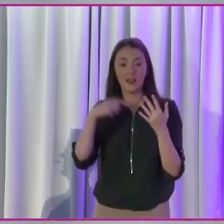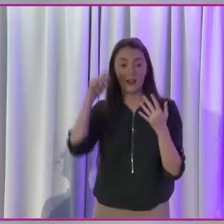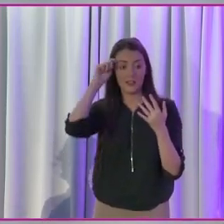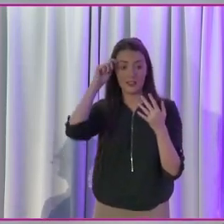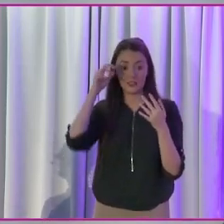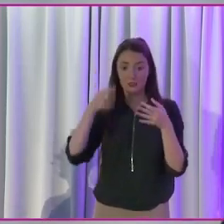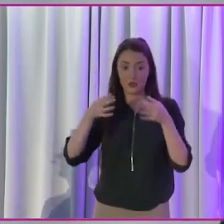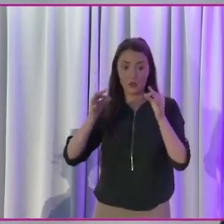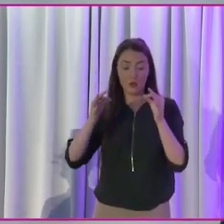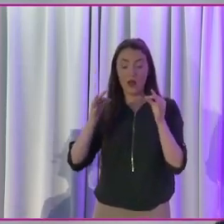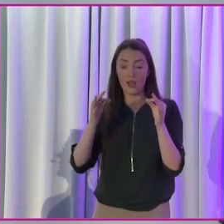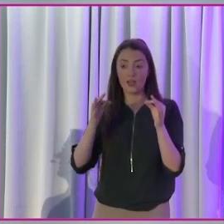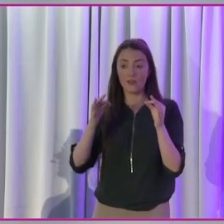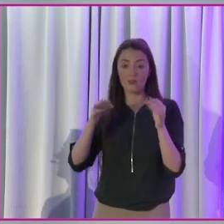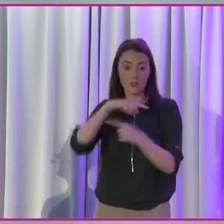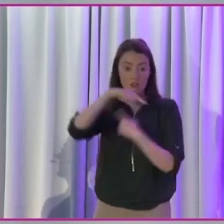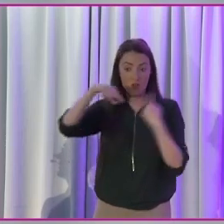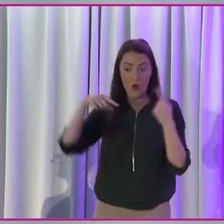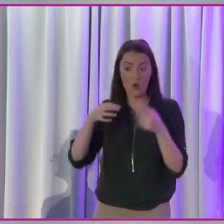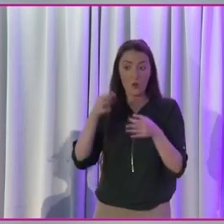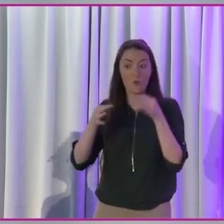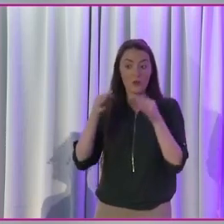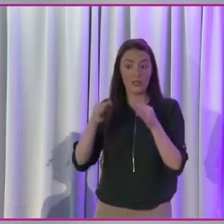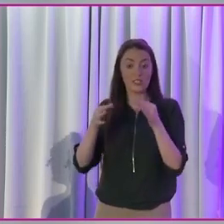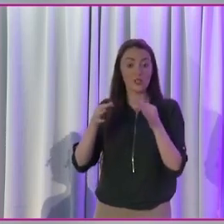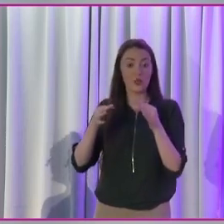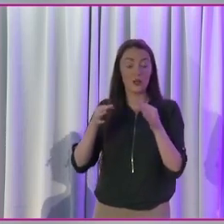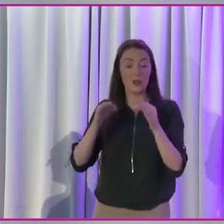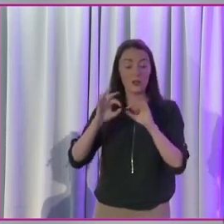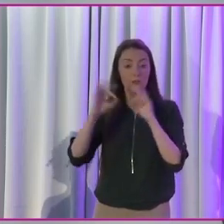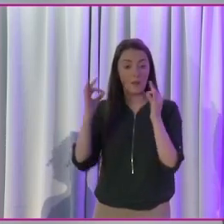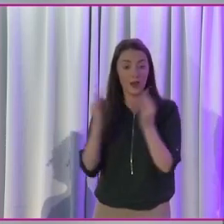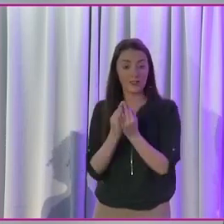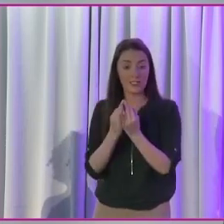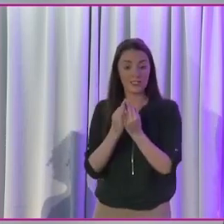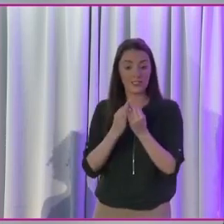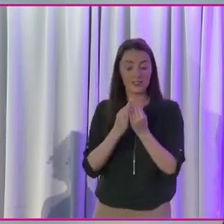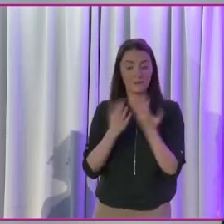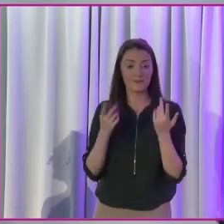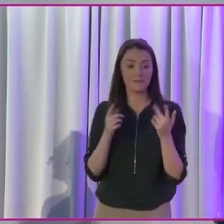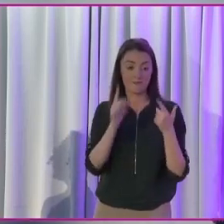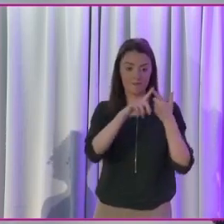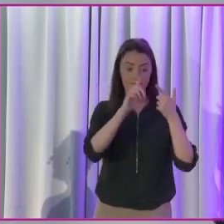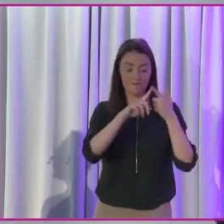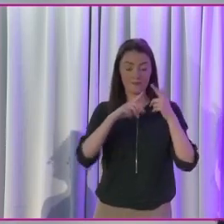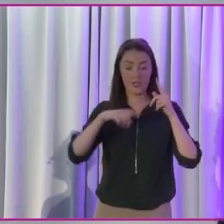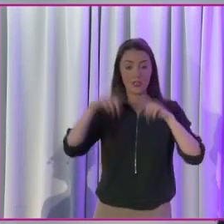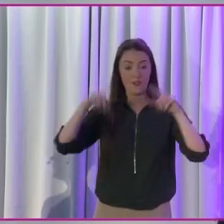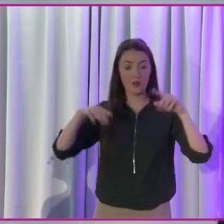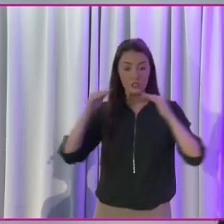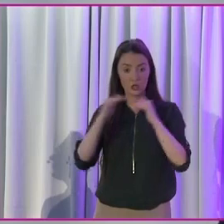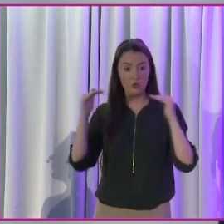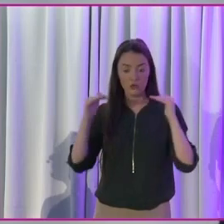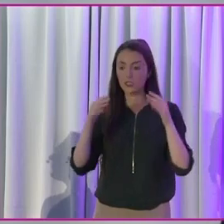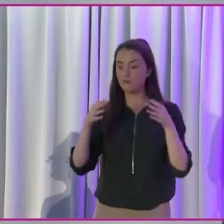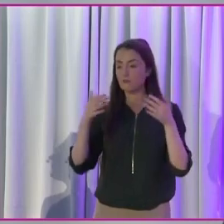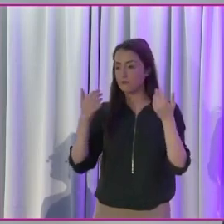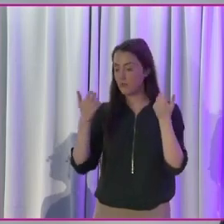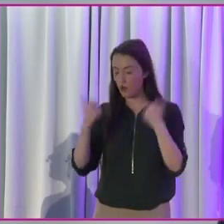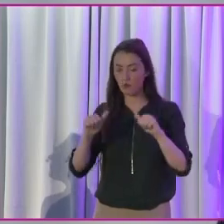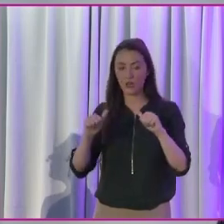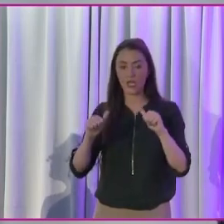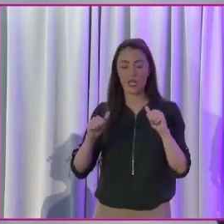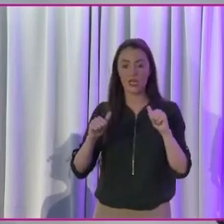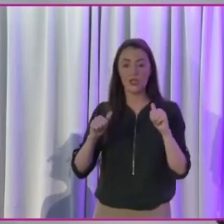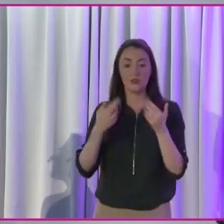great model for other, for all political parties. And on the diversity quota, yes, absolutely. And in fact, that report I mentioned, the report